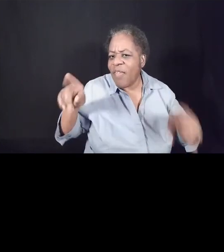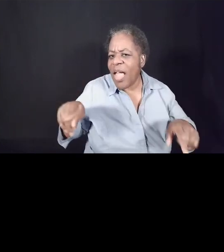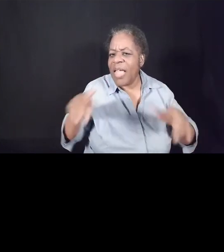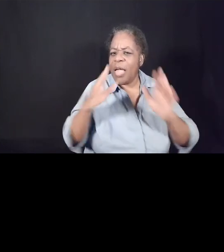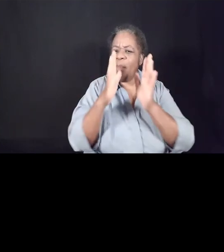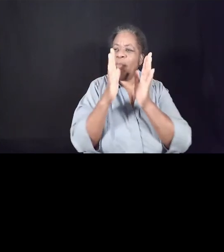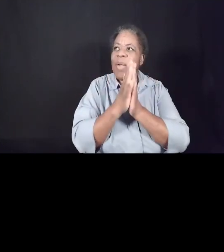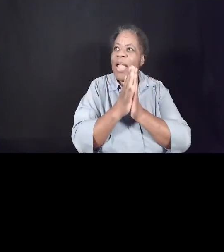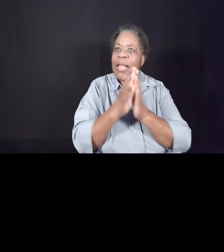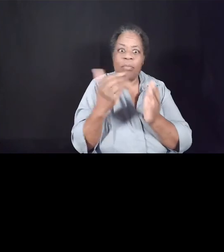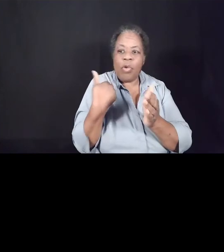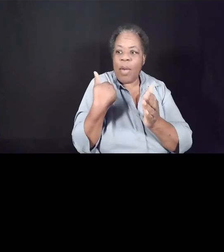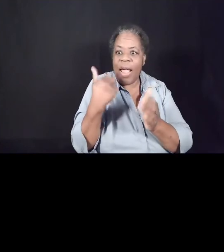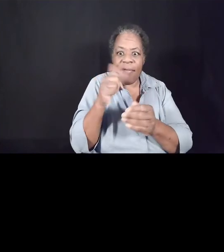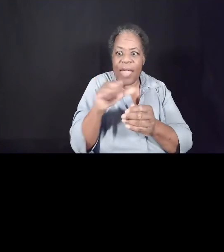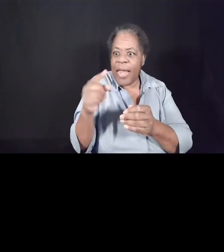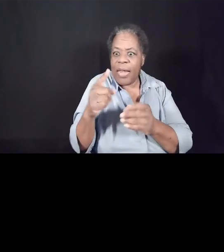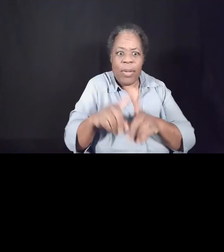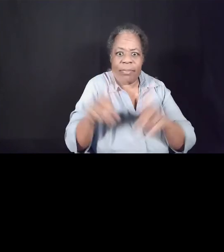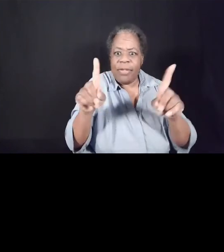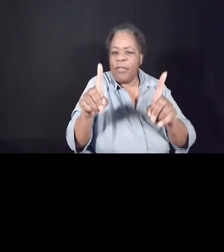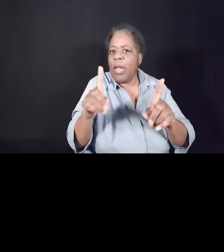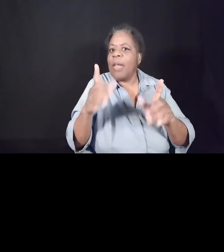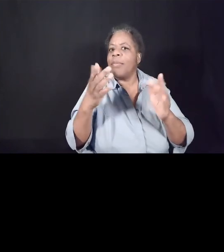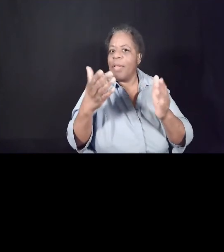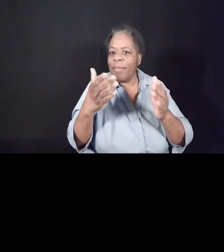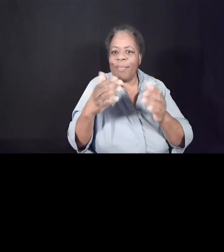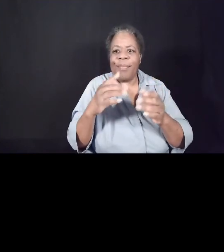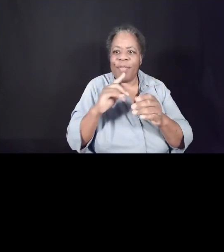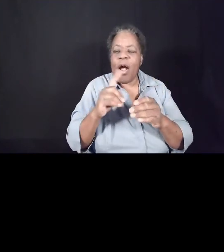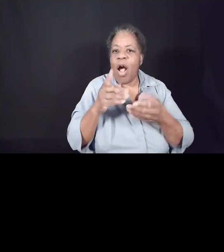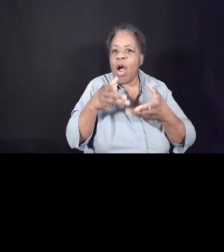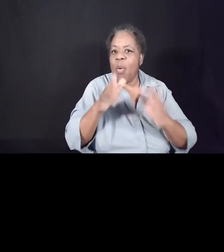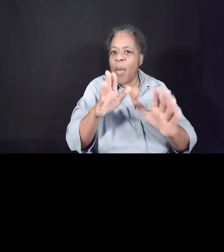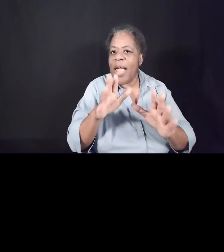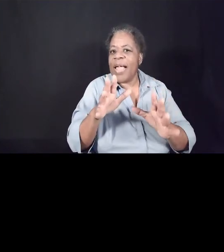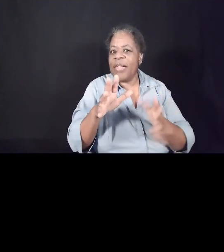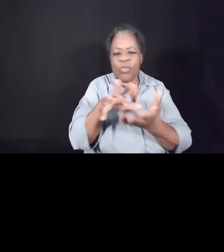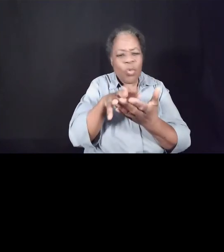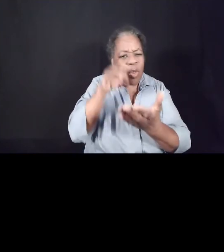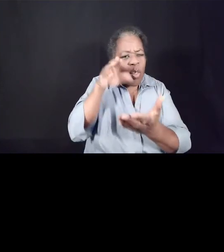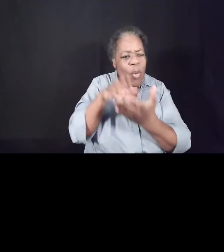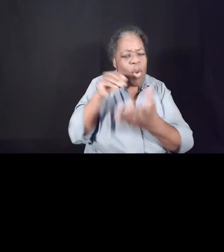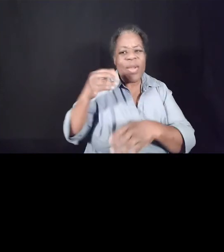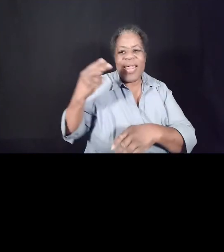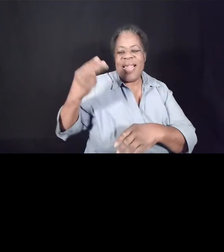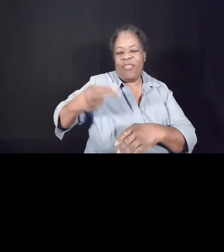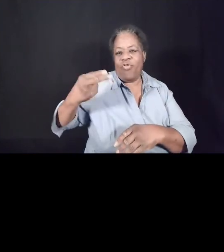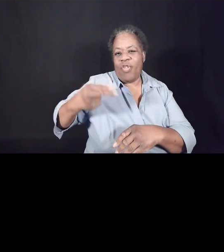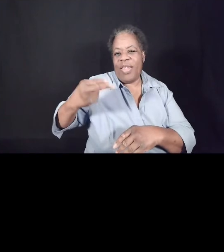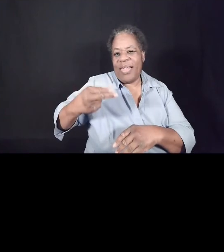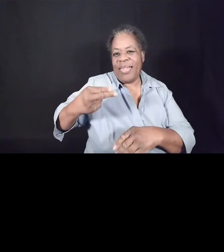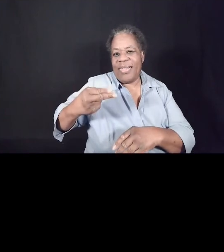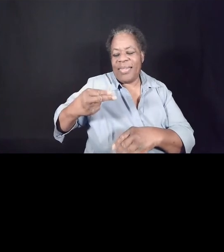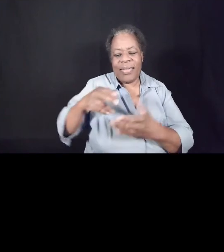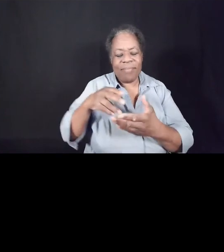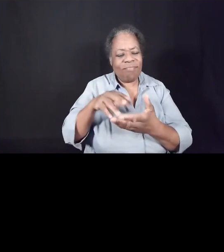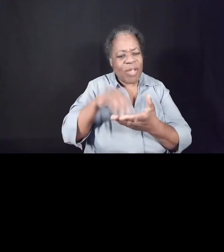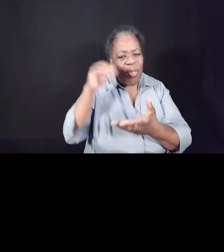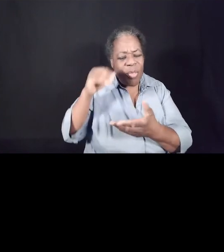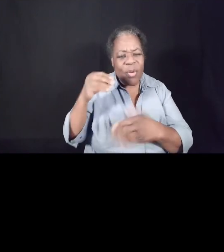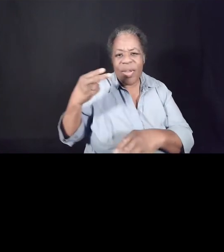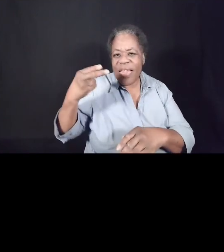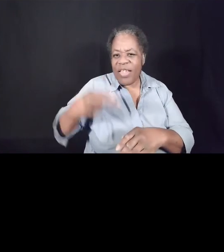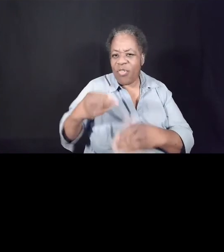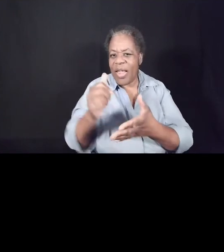don't have anyone else, there are ways to take in information and learn history. I think learning history helps